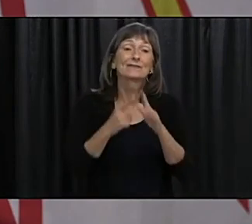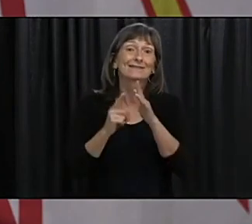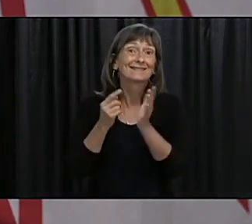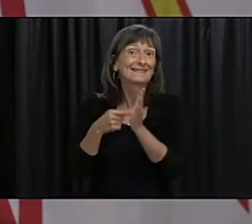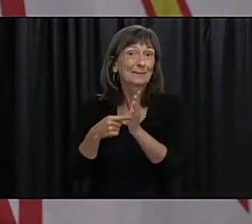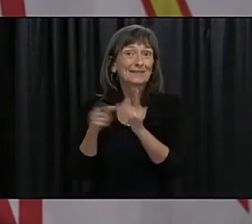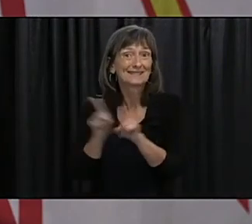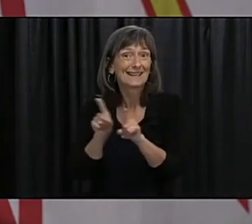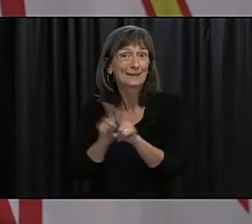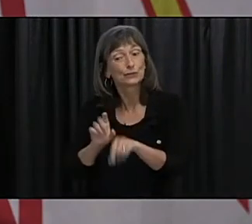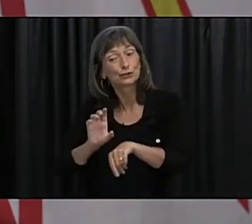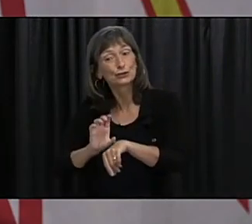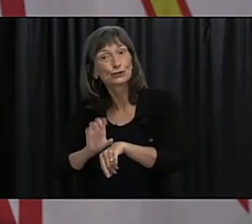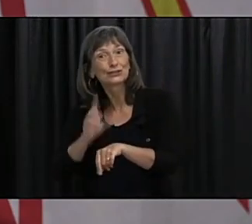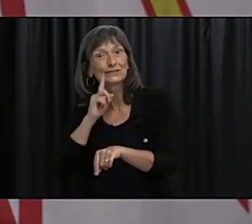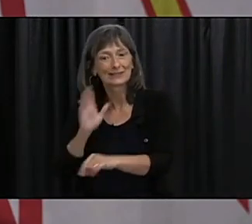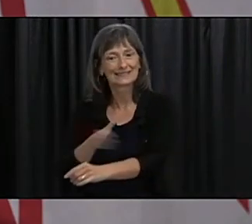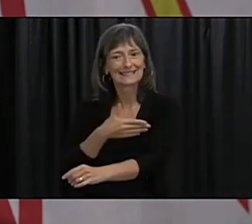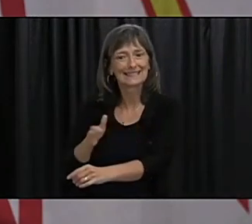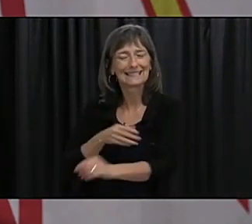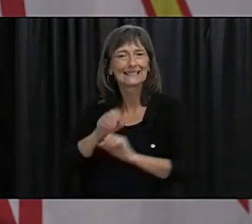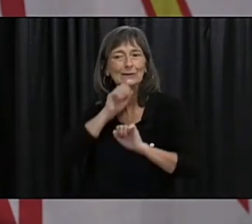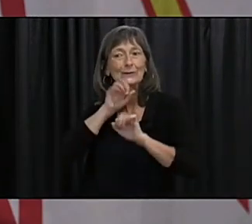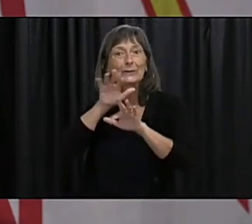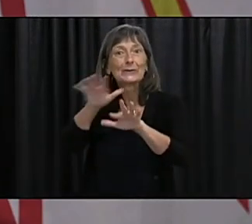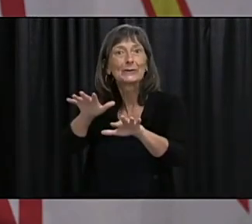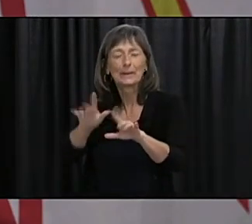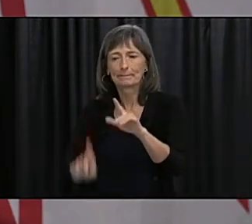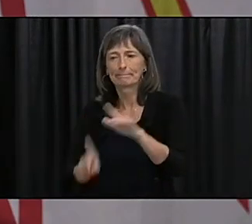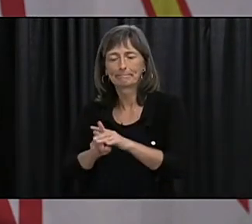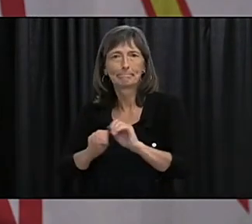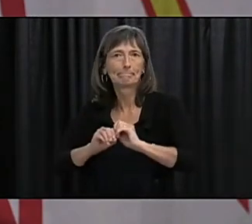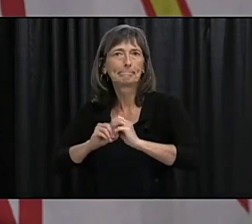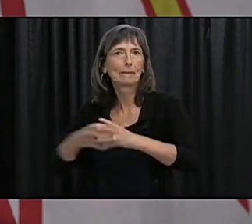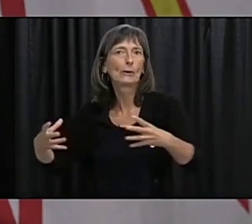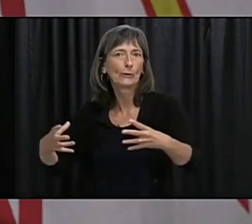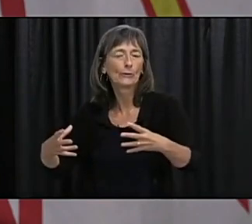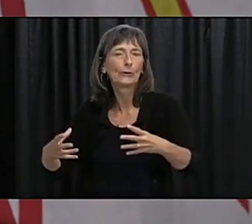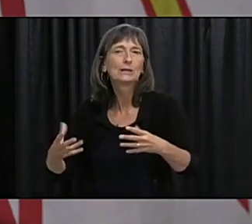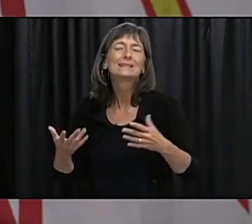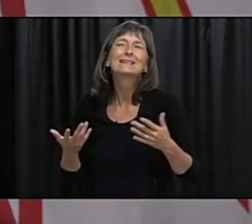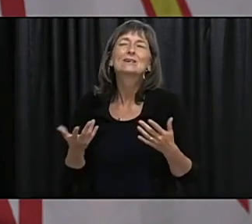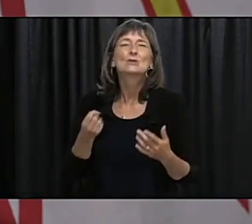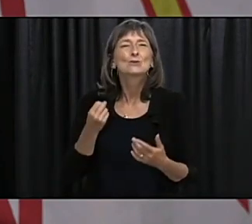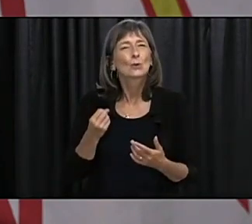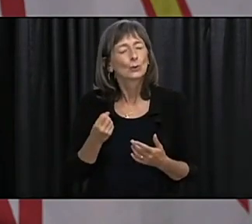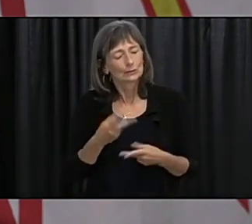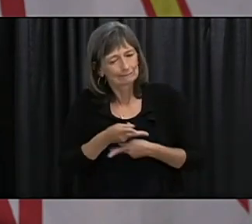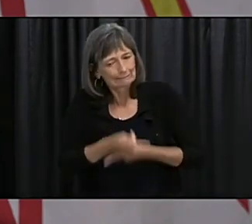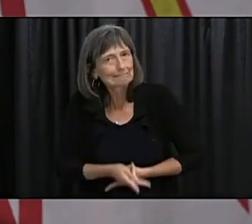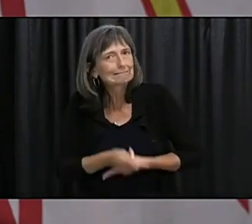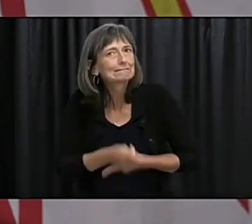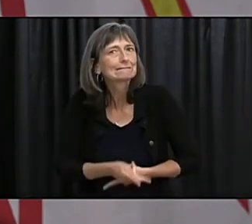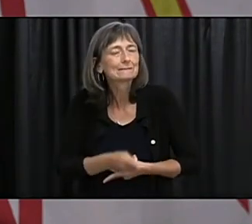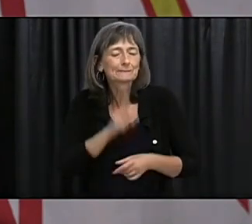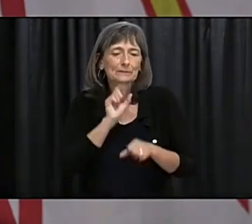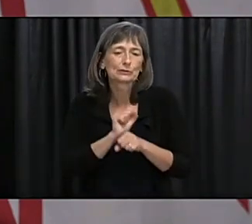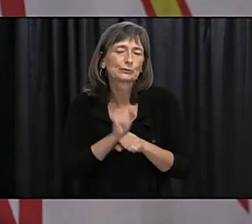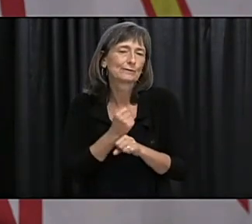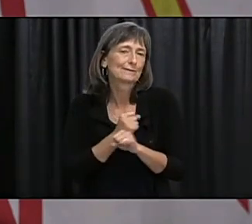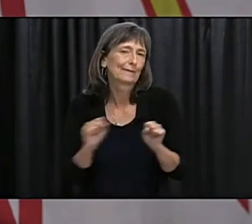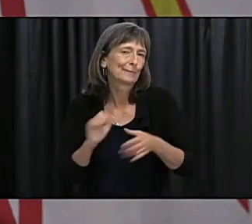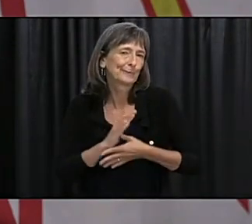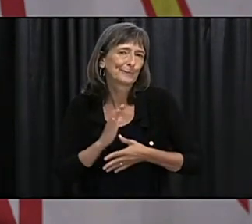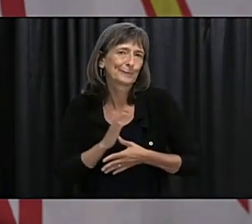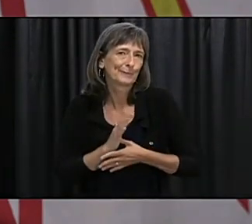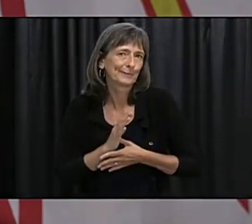we are very cautious we want to make sure the decisions we're making are going to keep people safe and are the best ones that we can